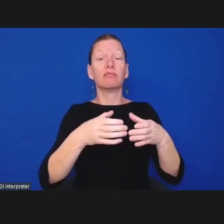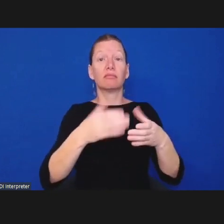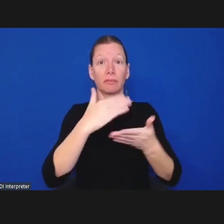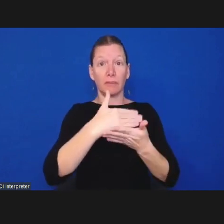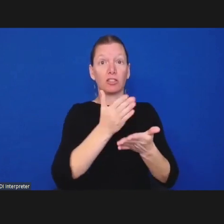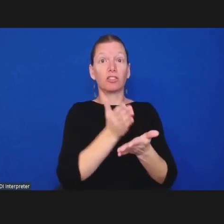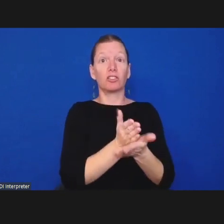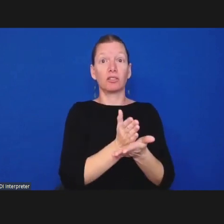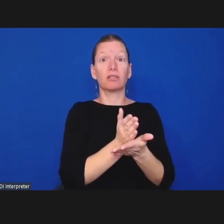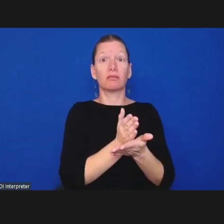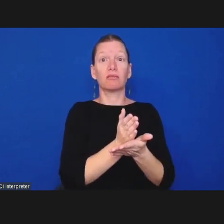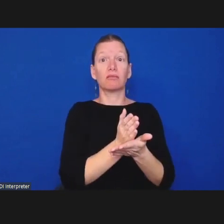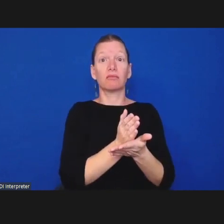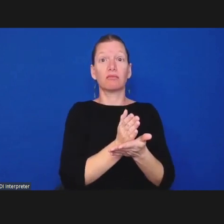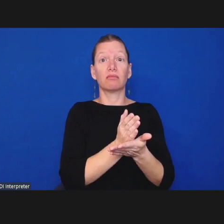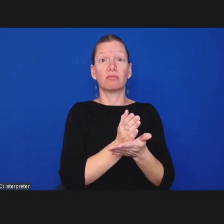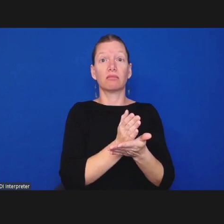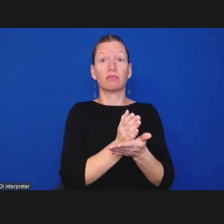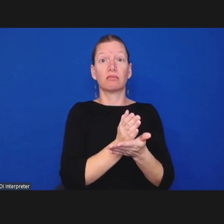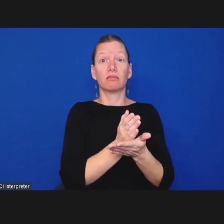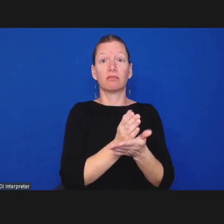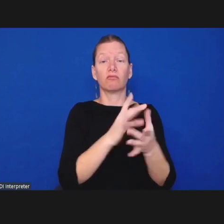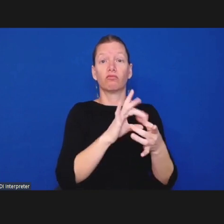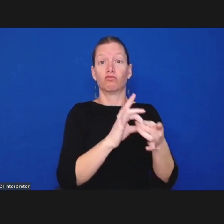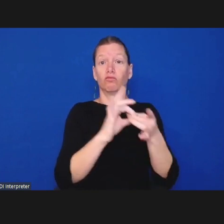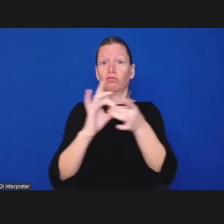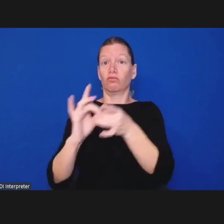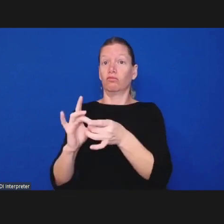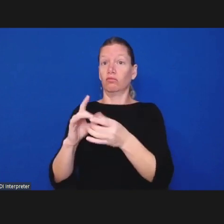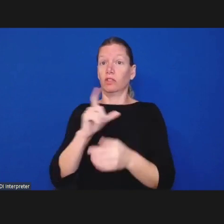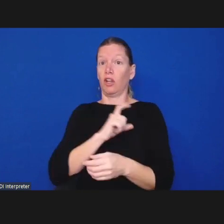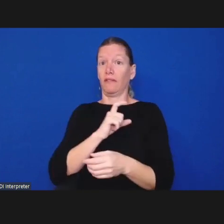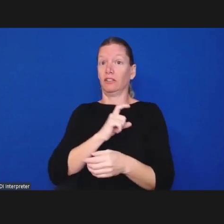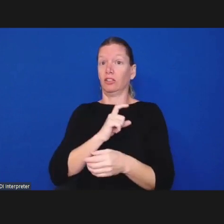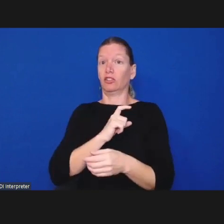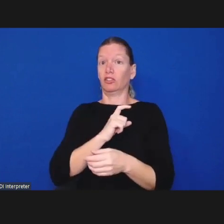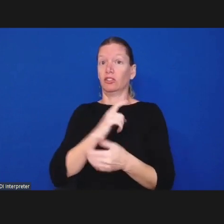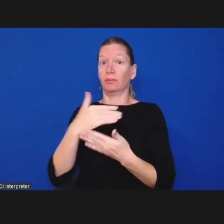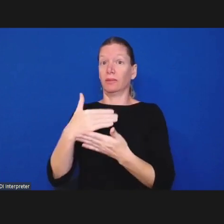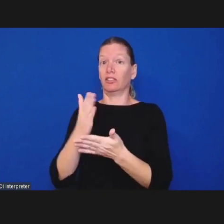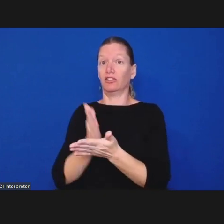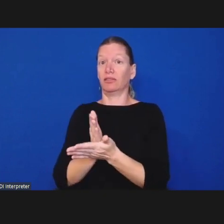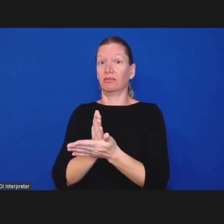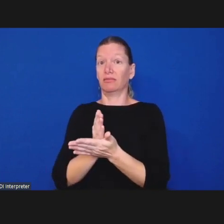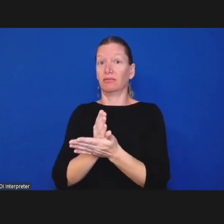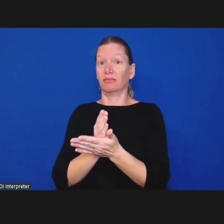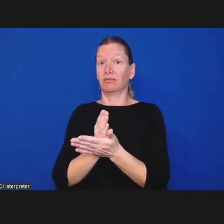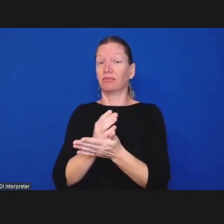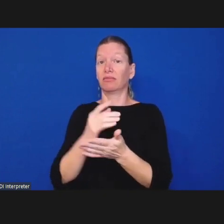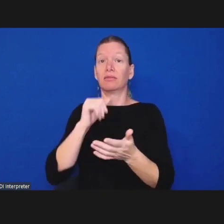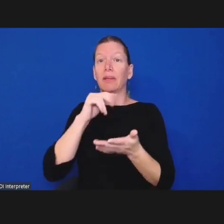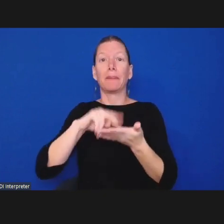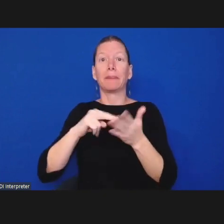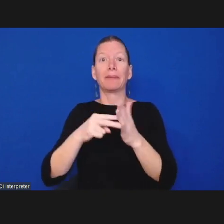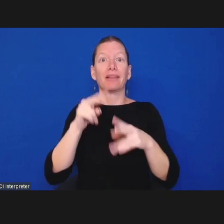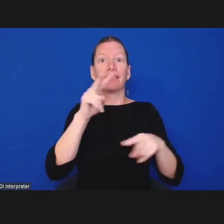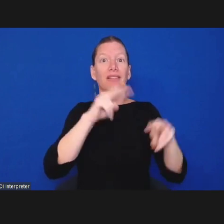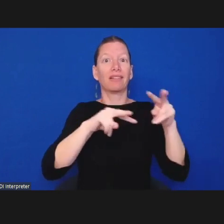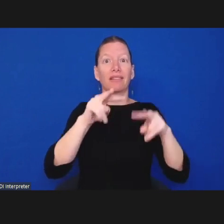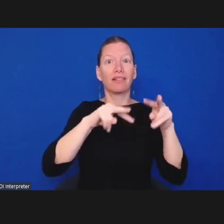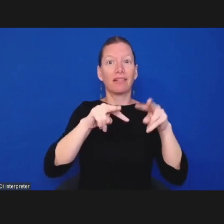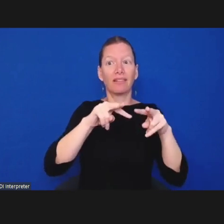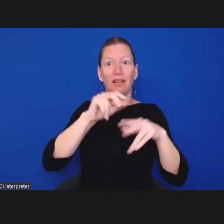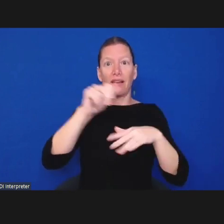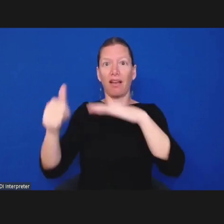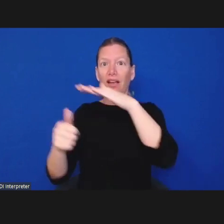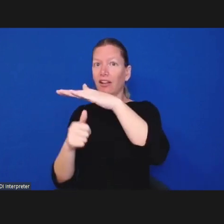it's under their budget or their budget is under control but that it's set to a certain amount